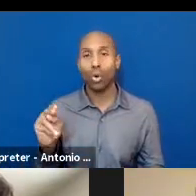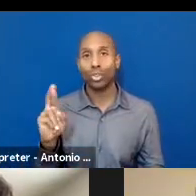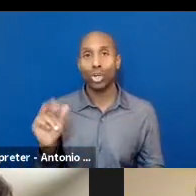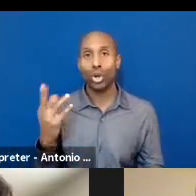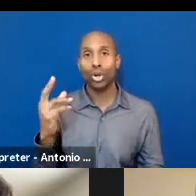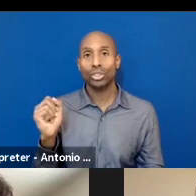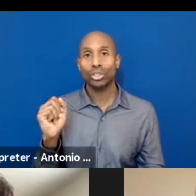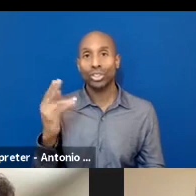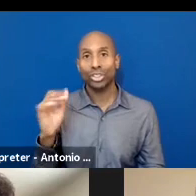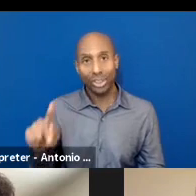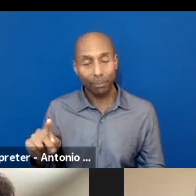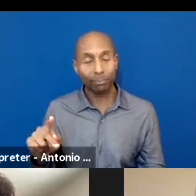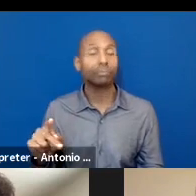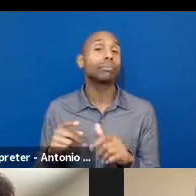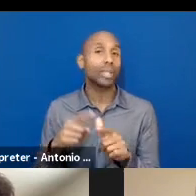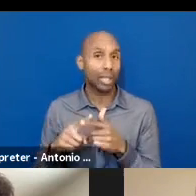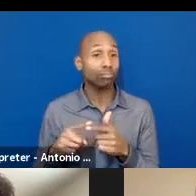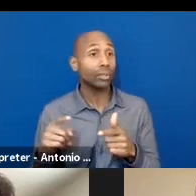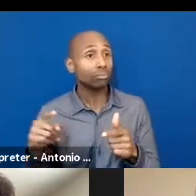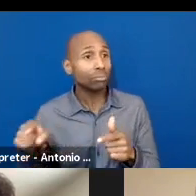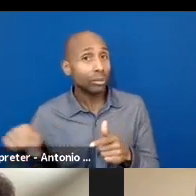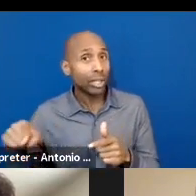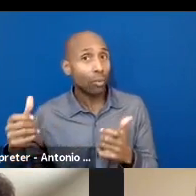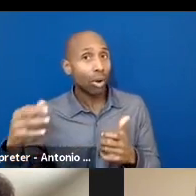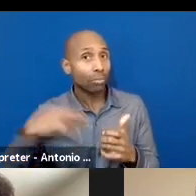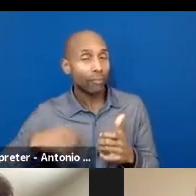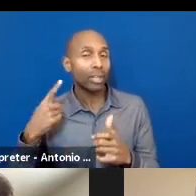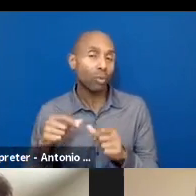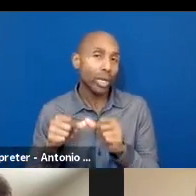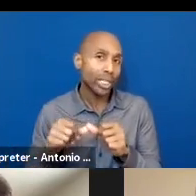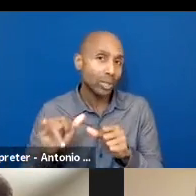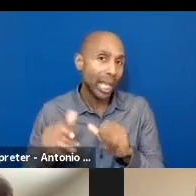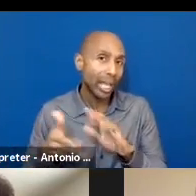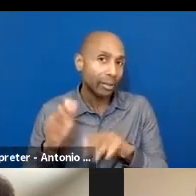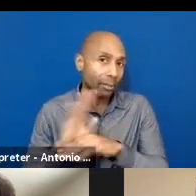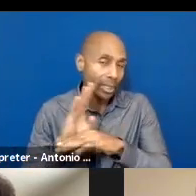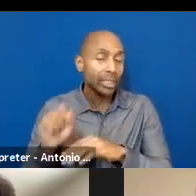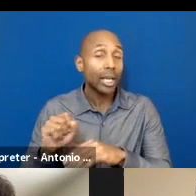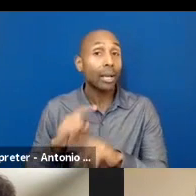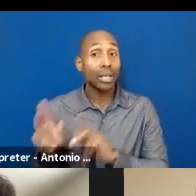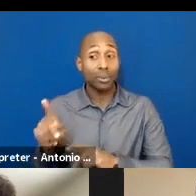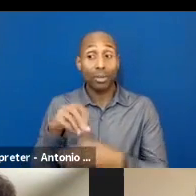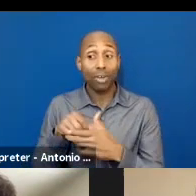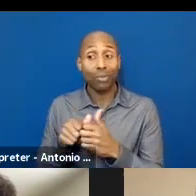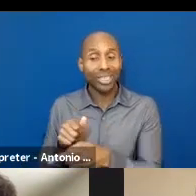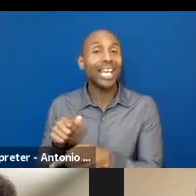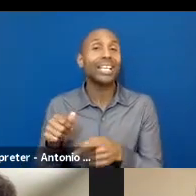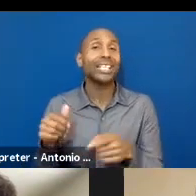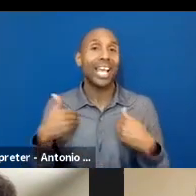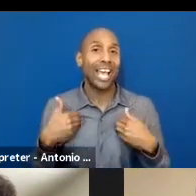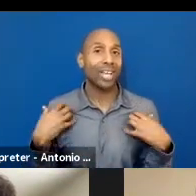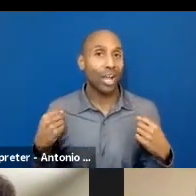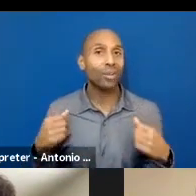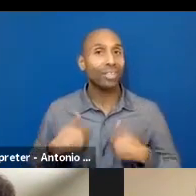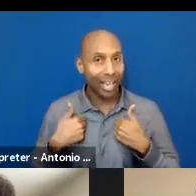to sustain the enterprise, it's about making sure that the people involved have healthy lives, they have good livelihoods, and